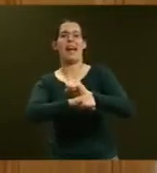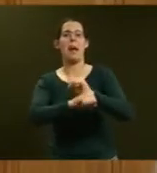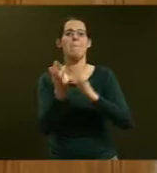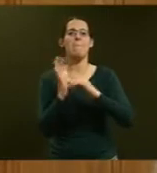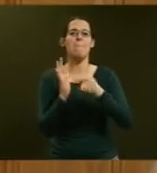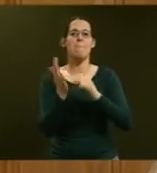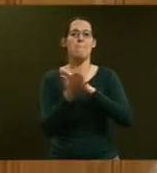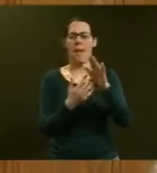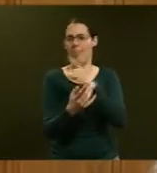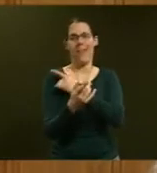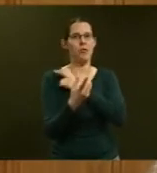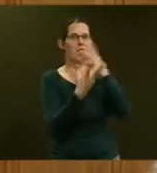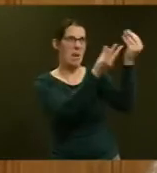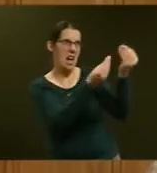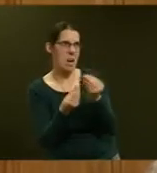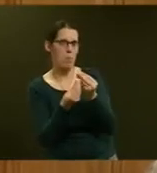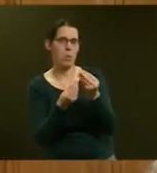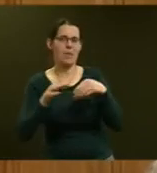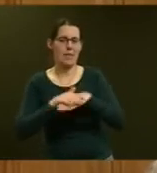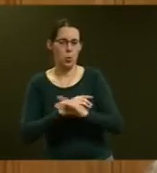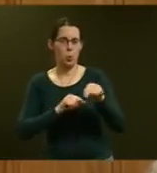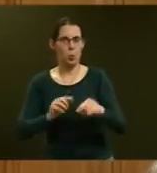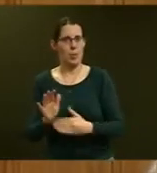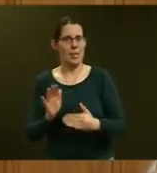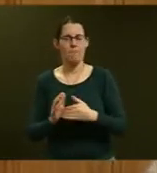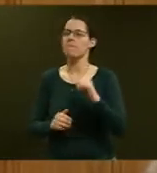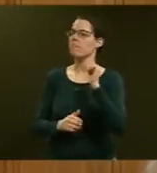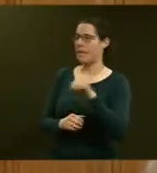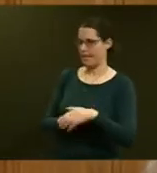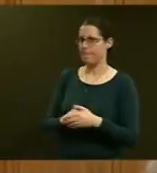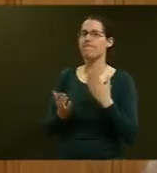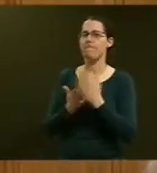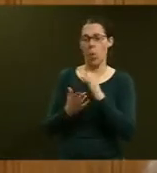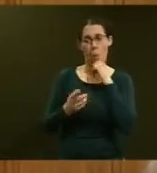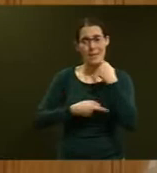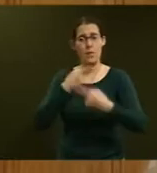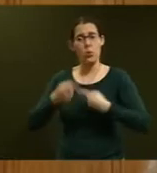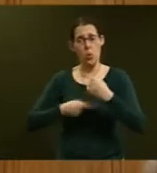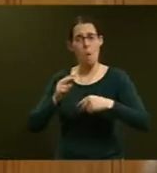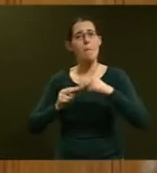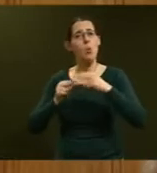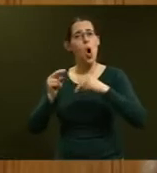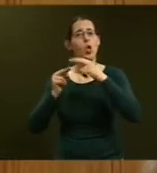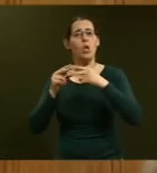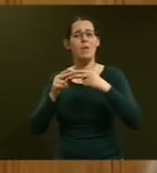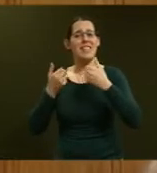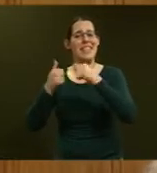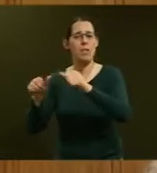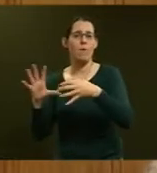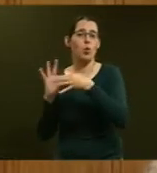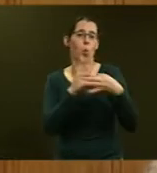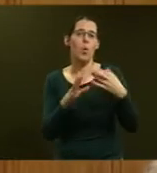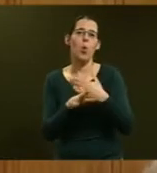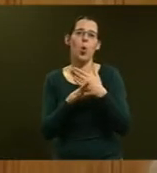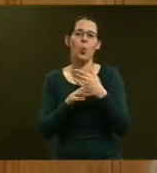Mr Speaker, yes, absolutely. We will continue building on the success of our joint work with police, immigration, and other